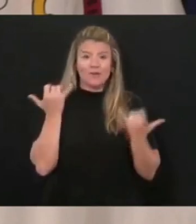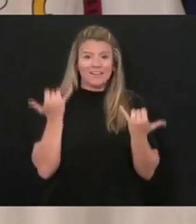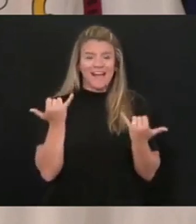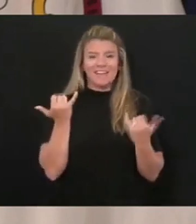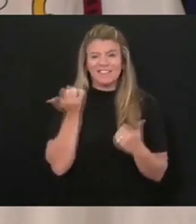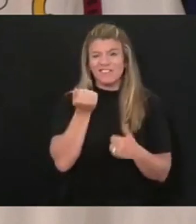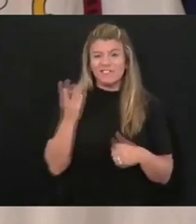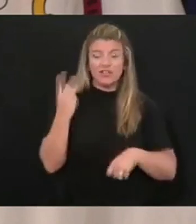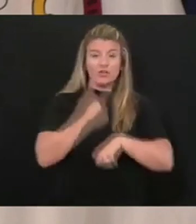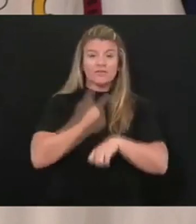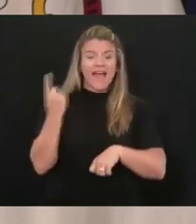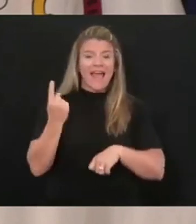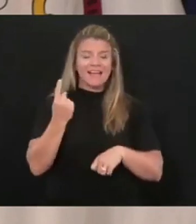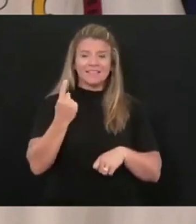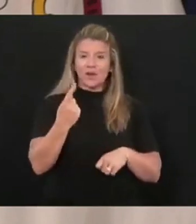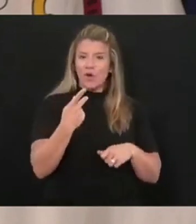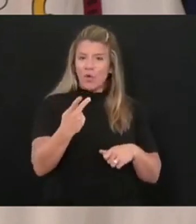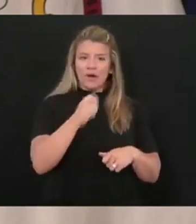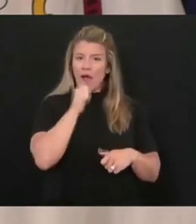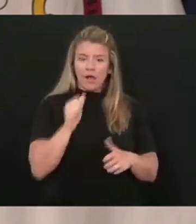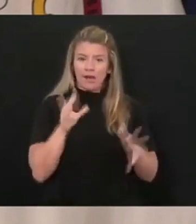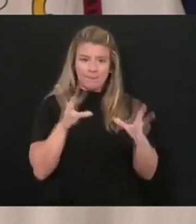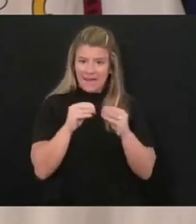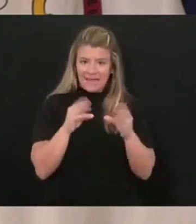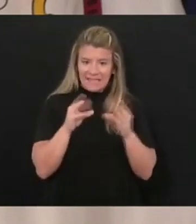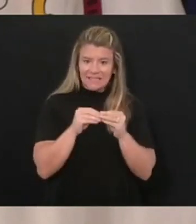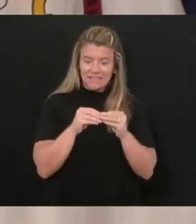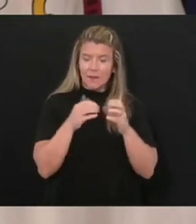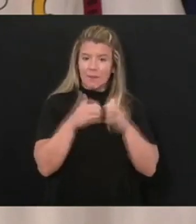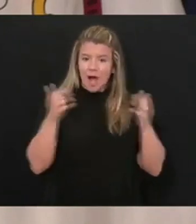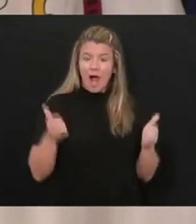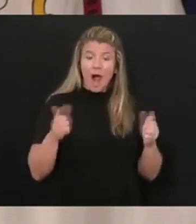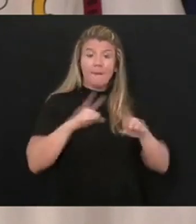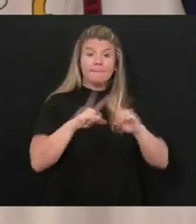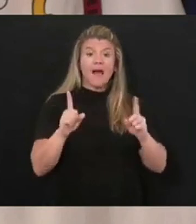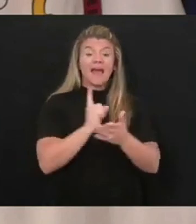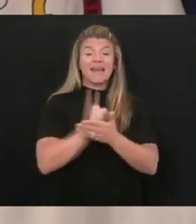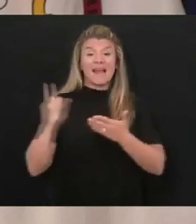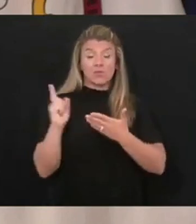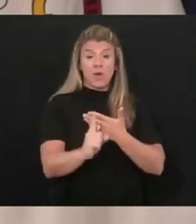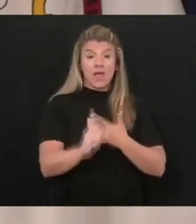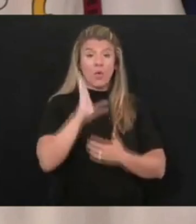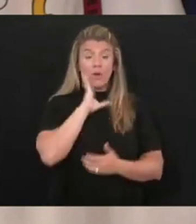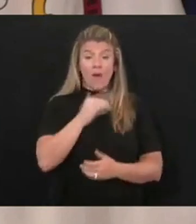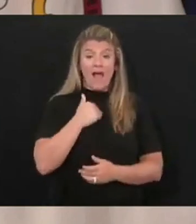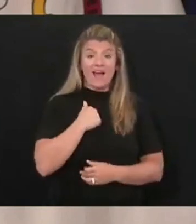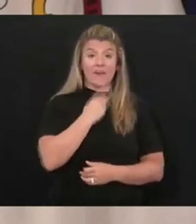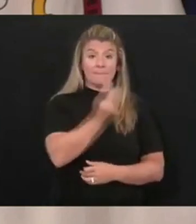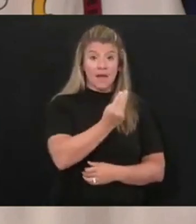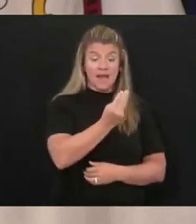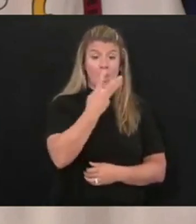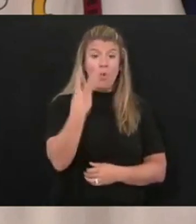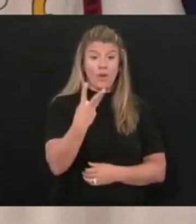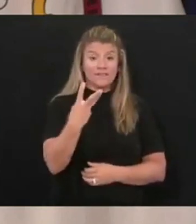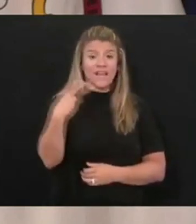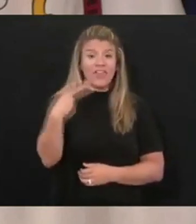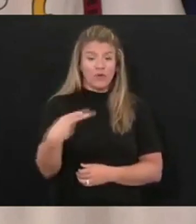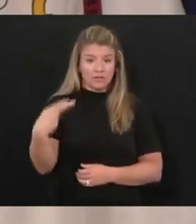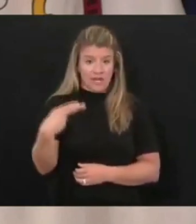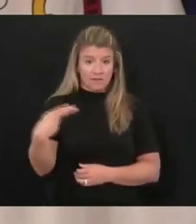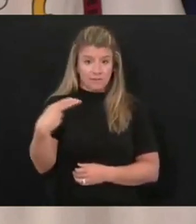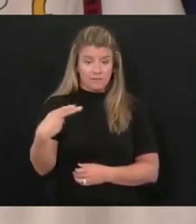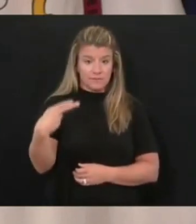of days that we're going to be apart and everything. But but next week we will go on Monday, Wednesday and Thursday.